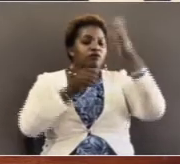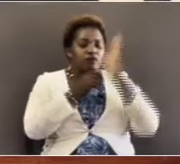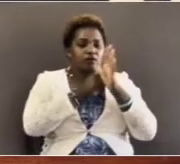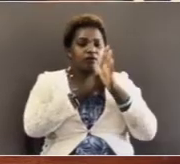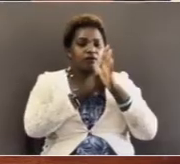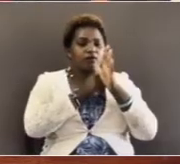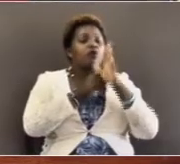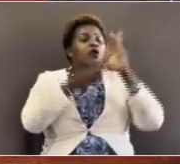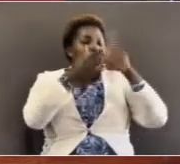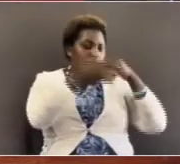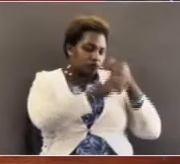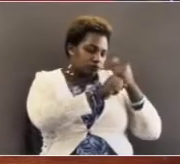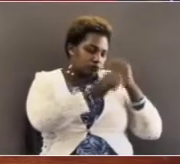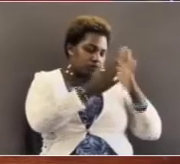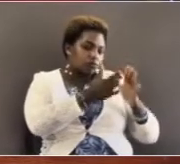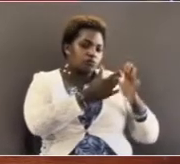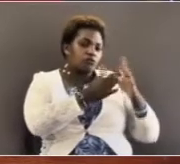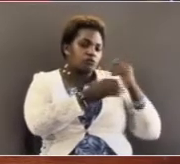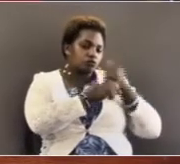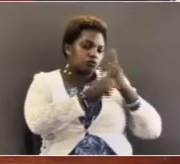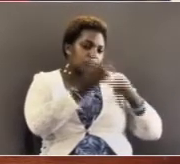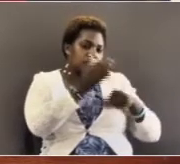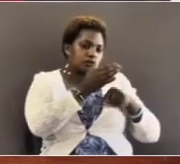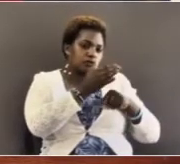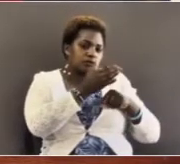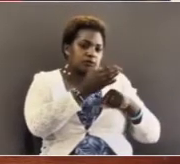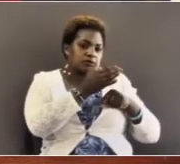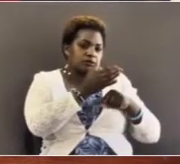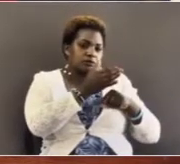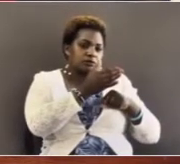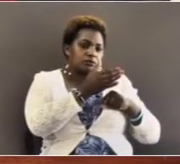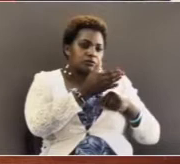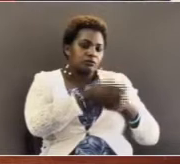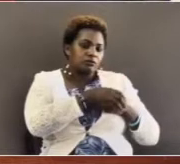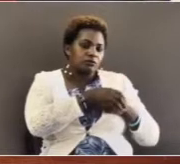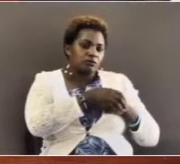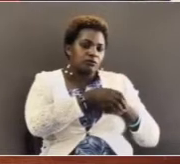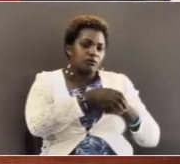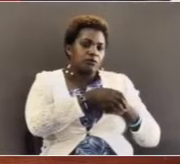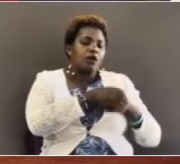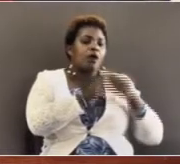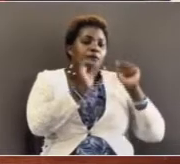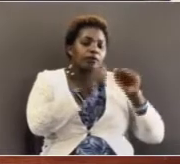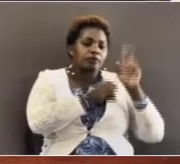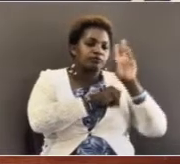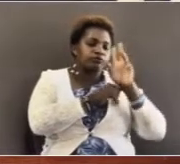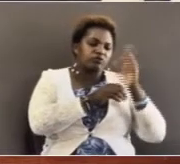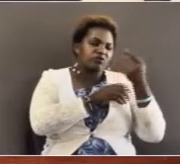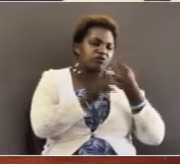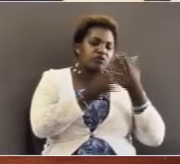what did you do I have a few possibilities here